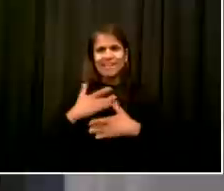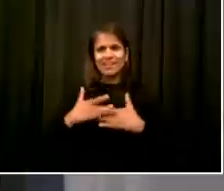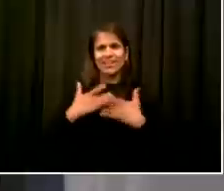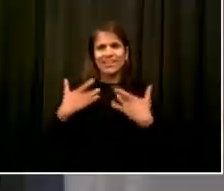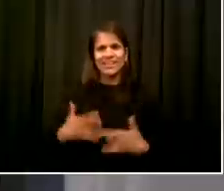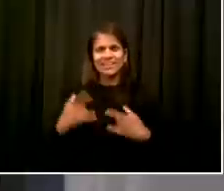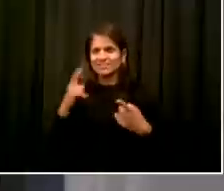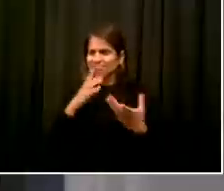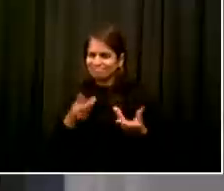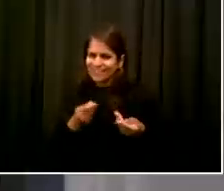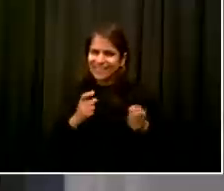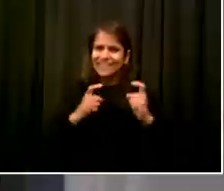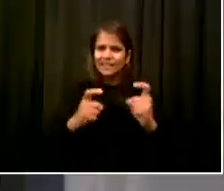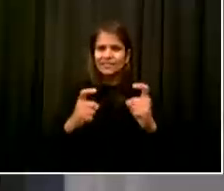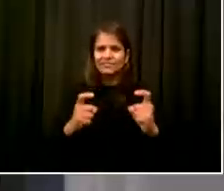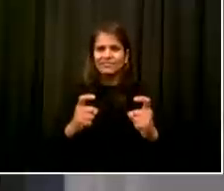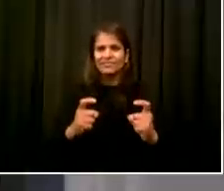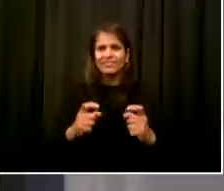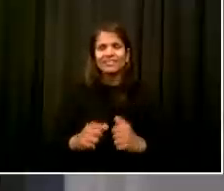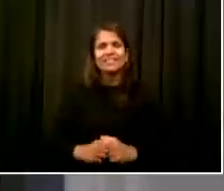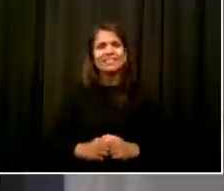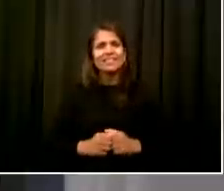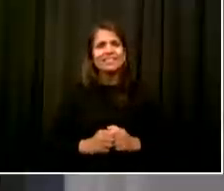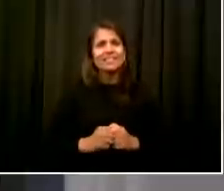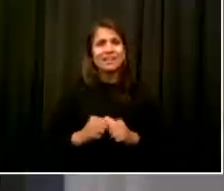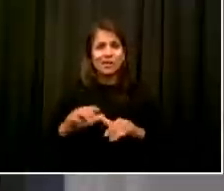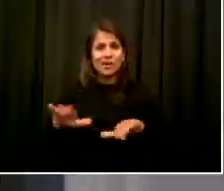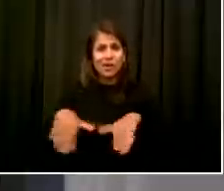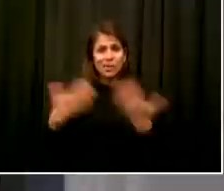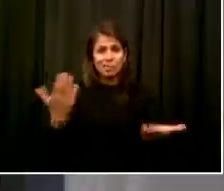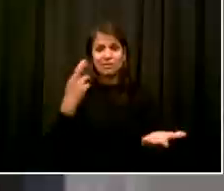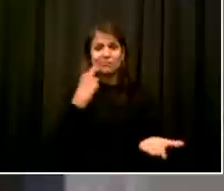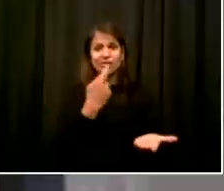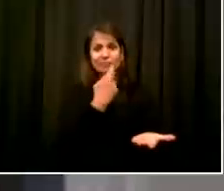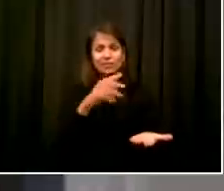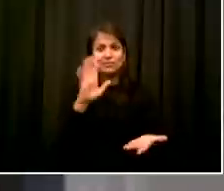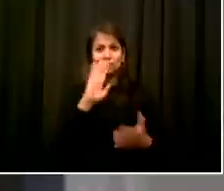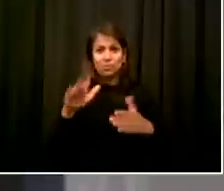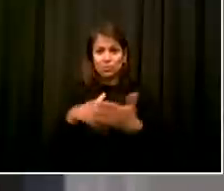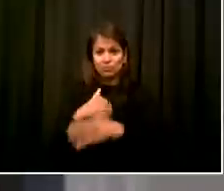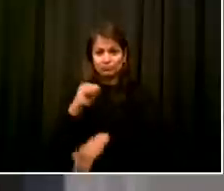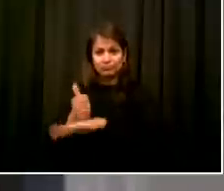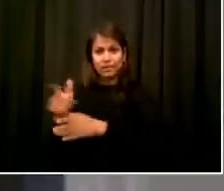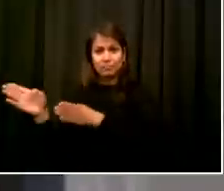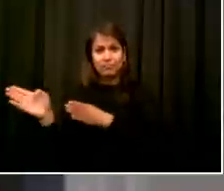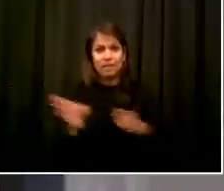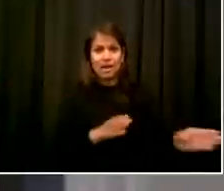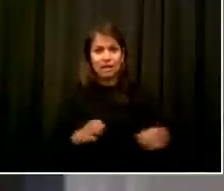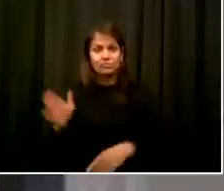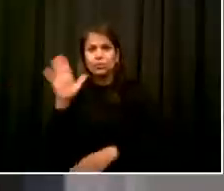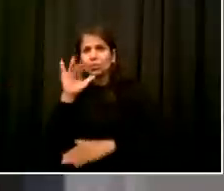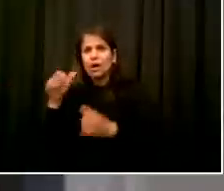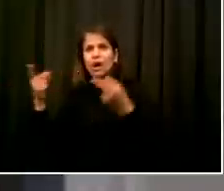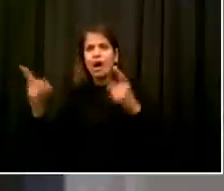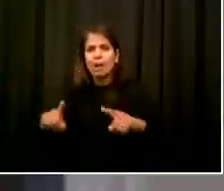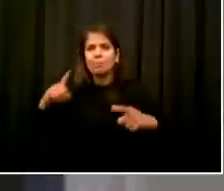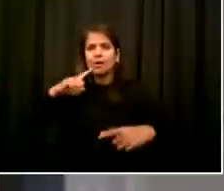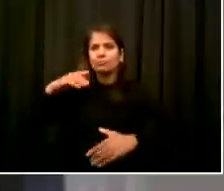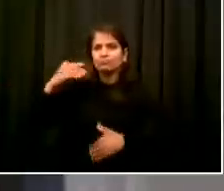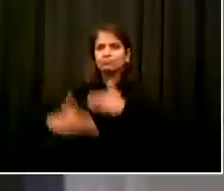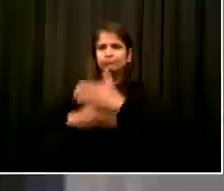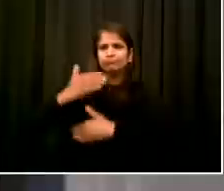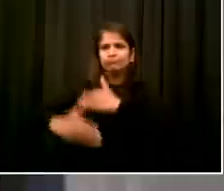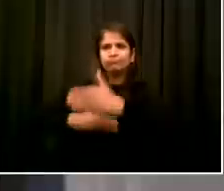uh, restaurants will help do that. It's so important. We could not not act. And the fact that we're here today